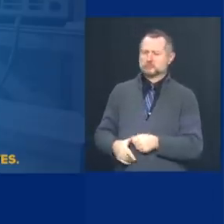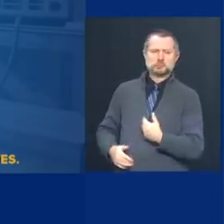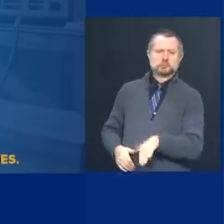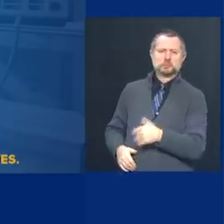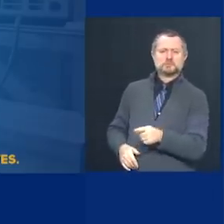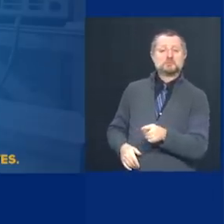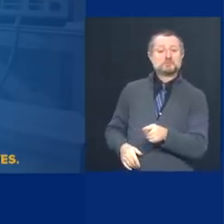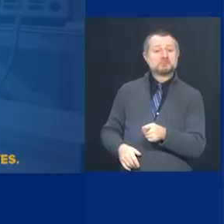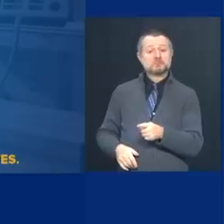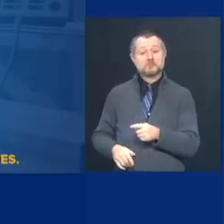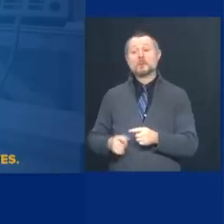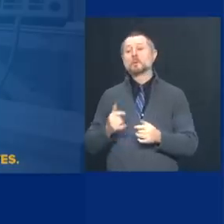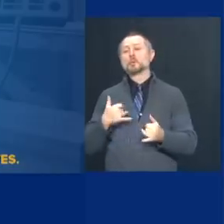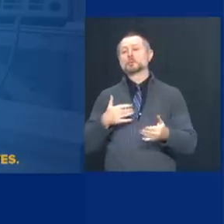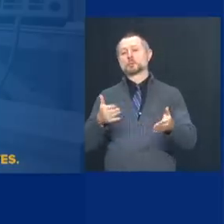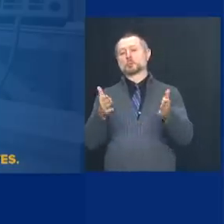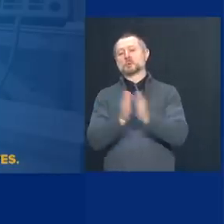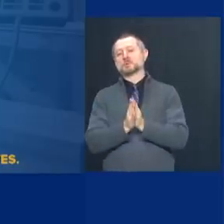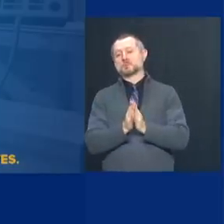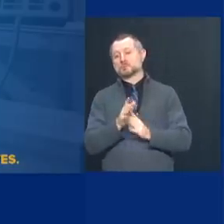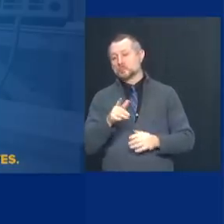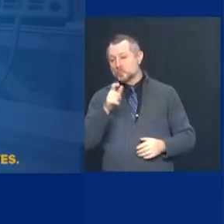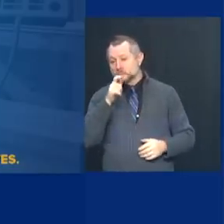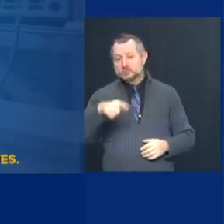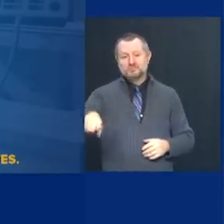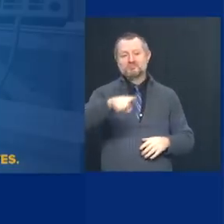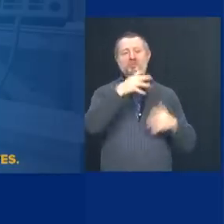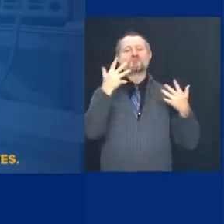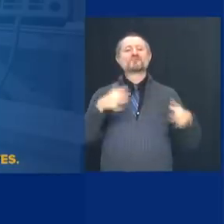retired doctors and nurses